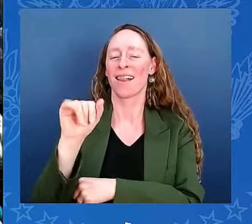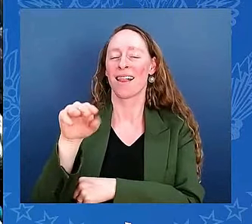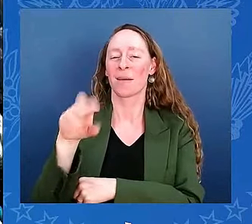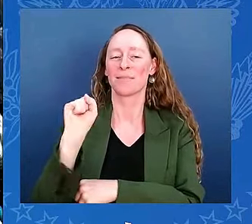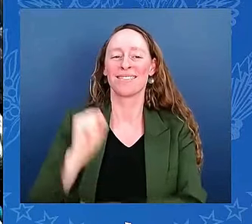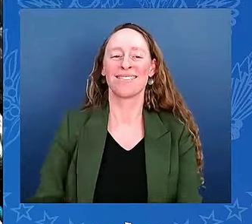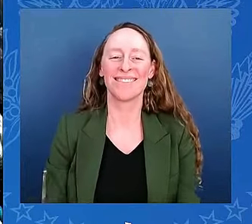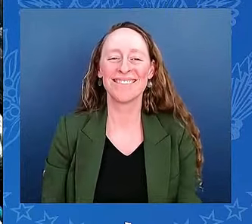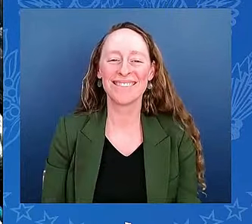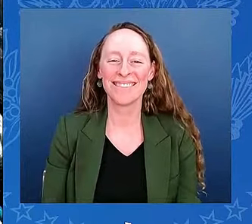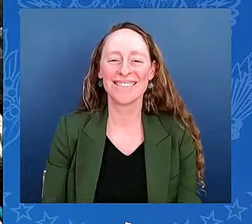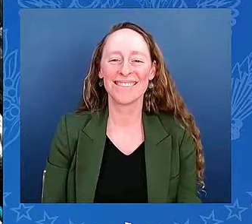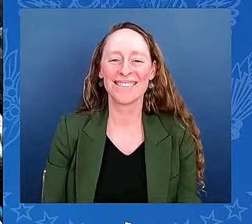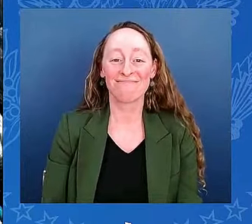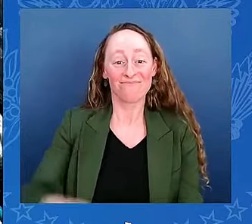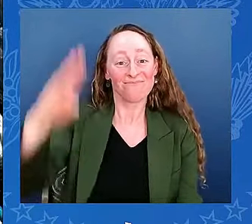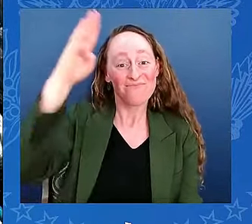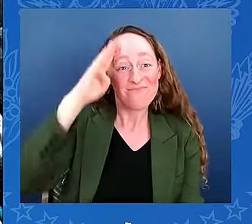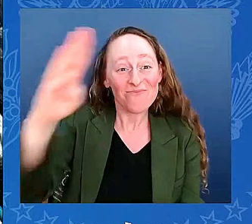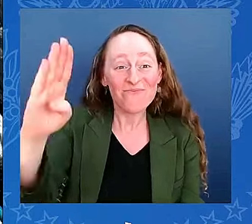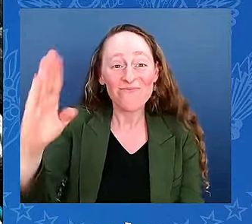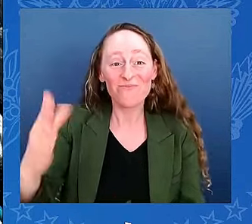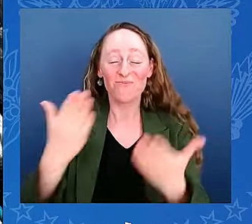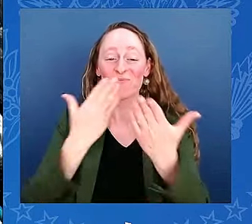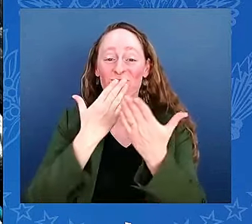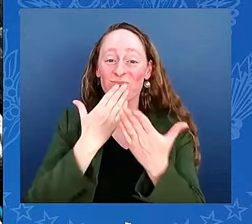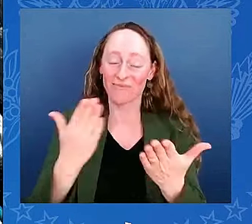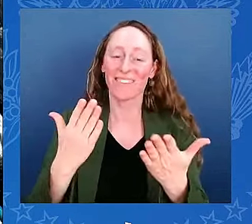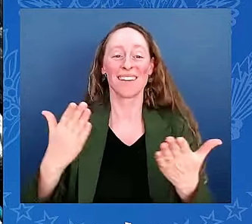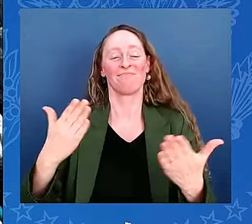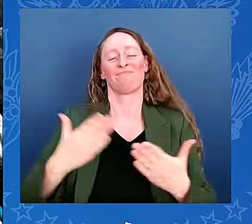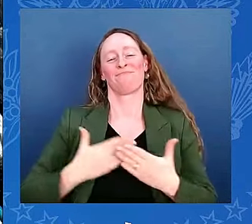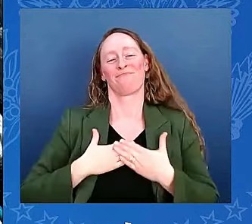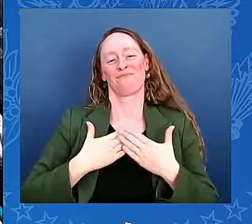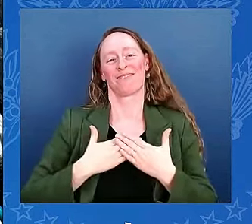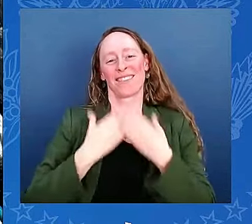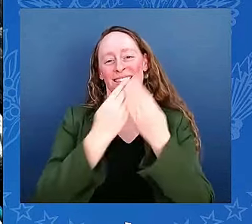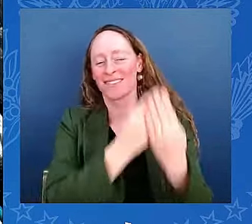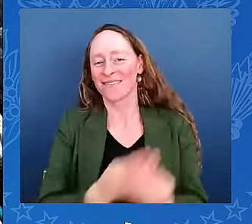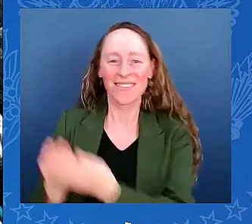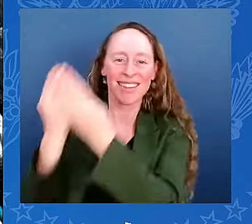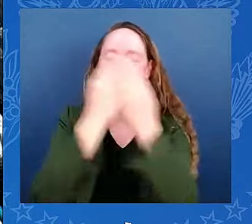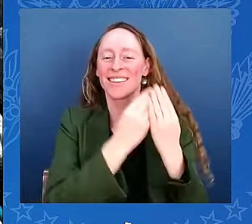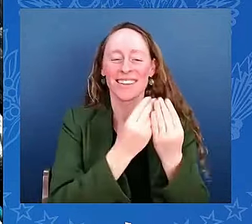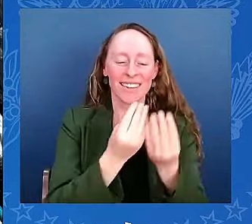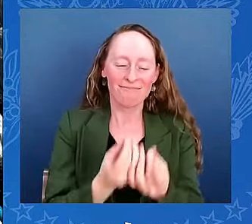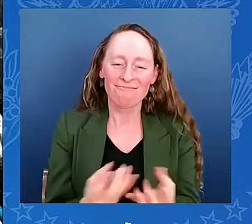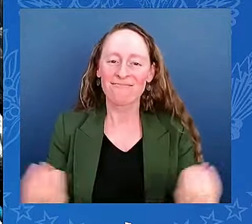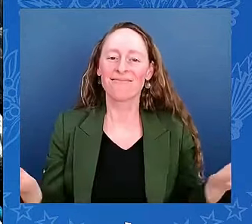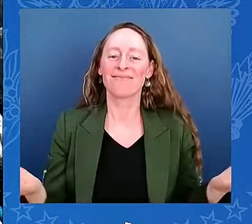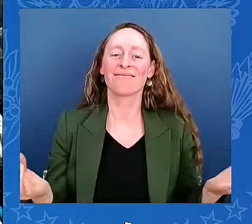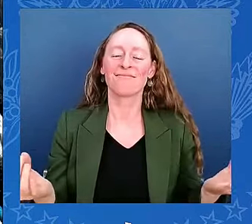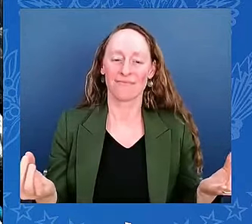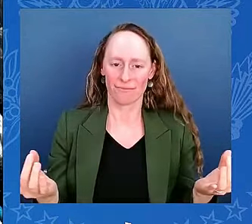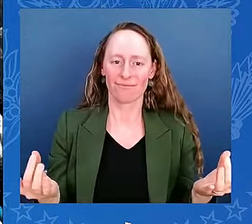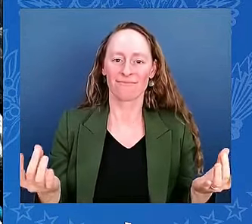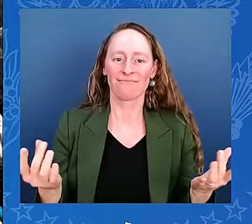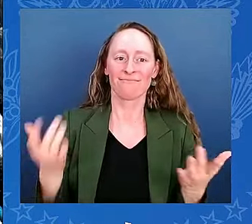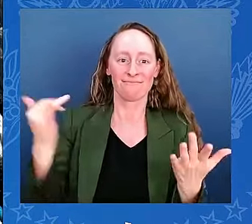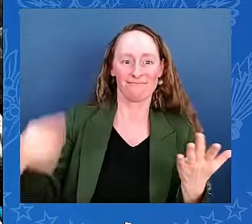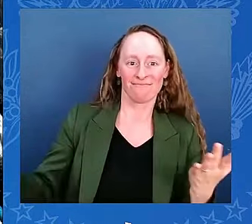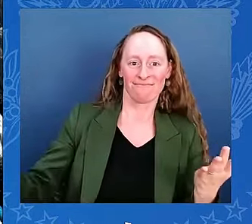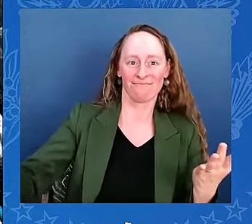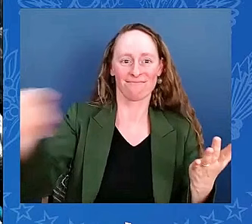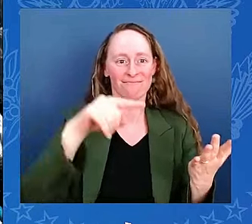happy Diwali to everyone celebrating the Festival of Lights today at the White House and around the world. This year,